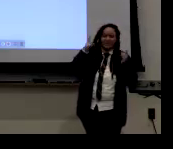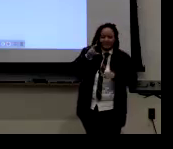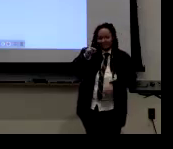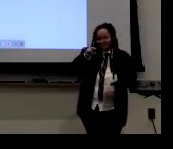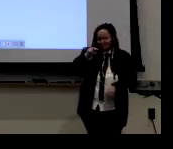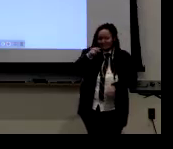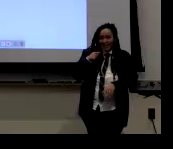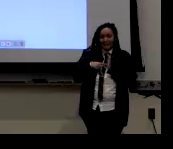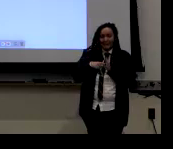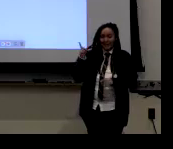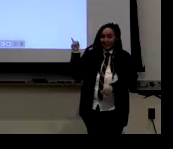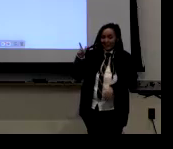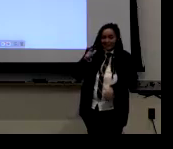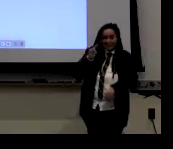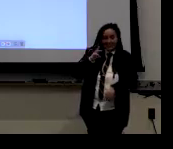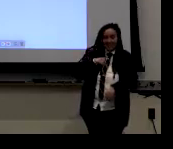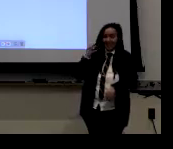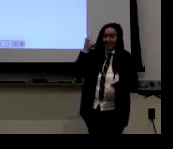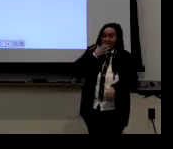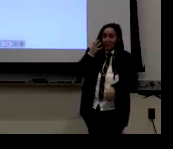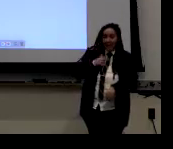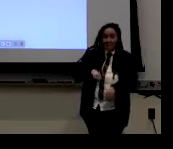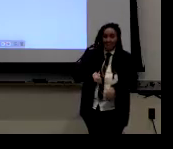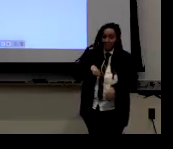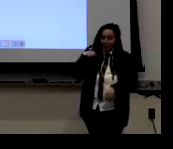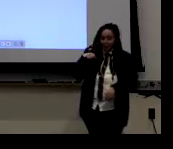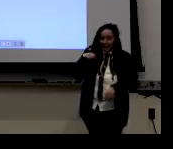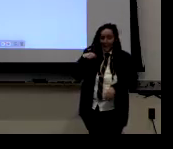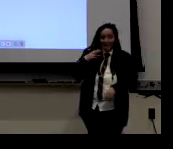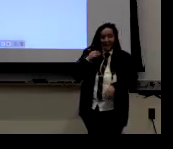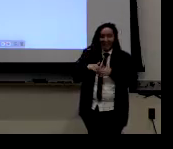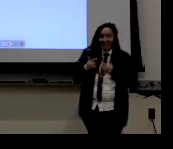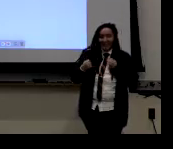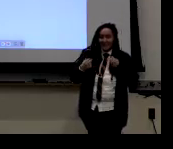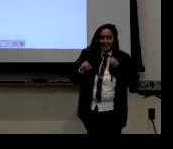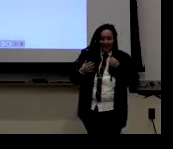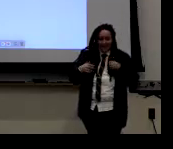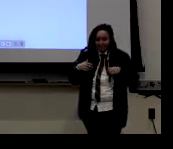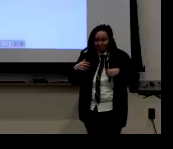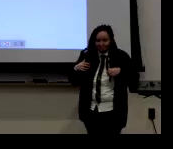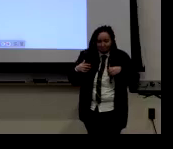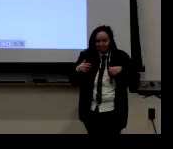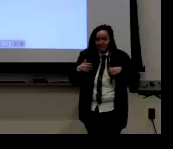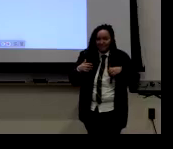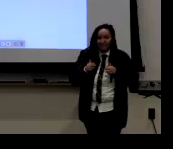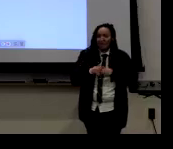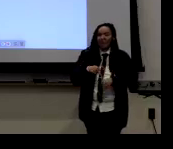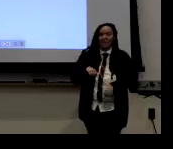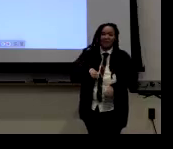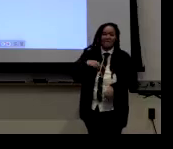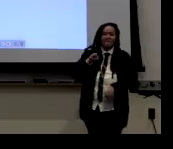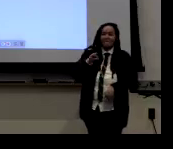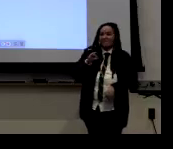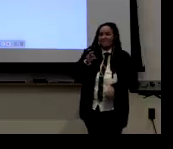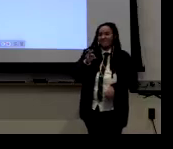a marginalized group. They're not going to be successful. These are 27 people that I was really proud of. They were proud.